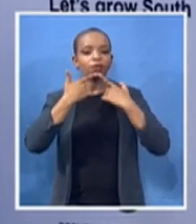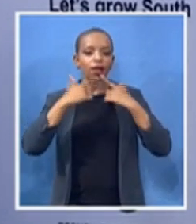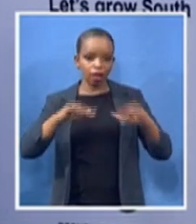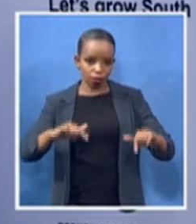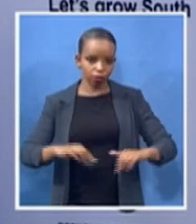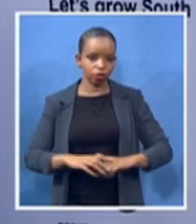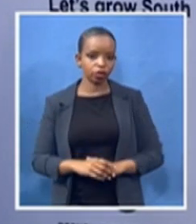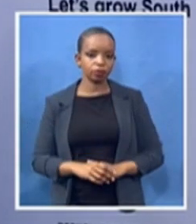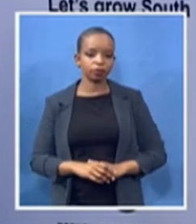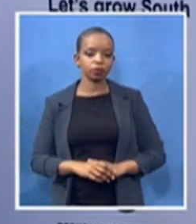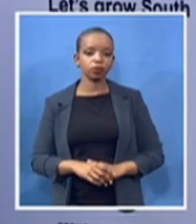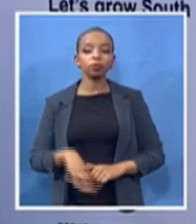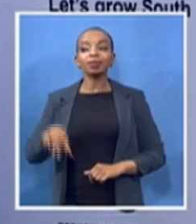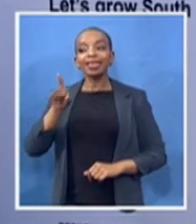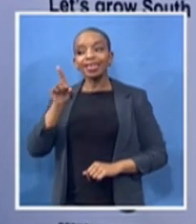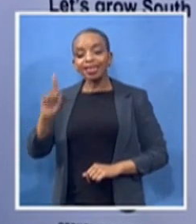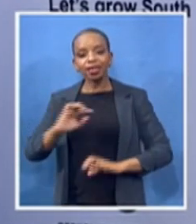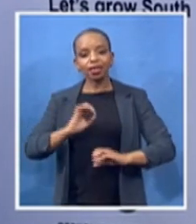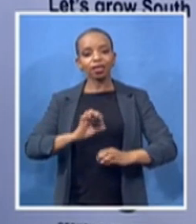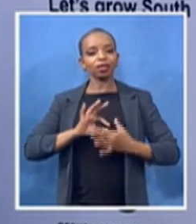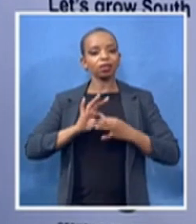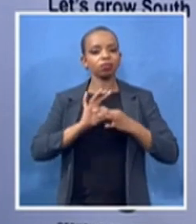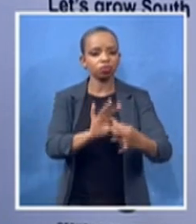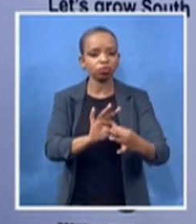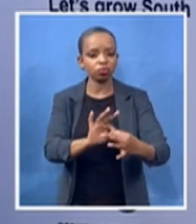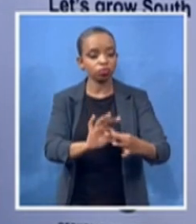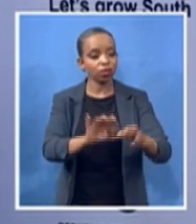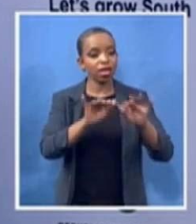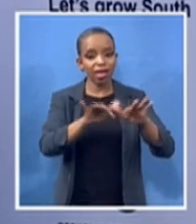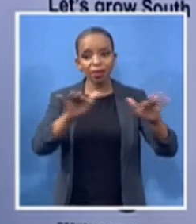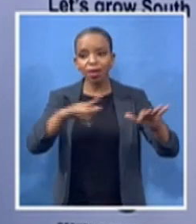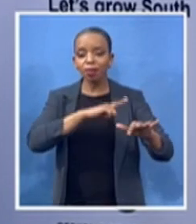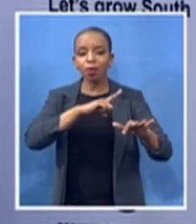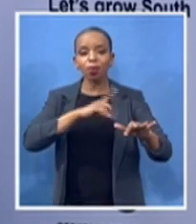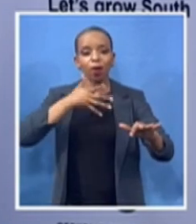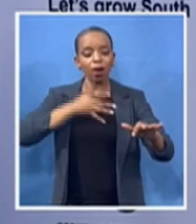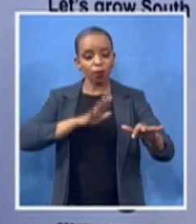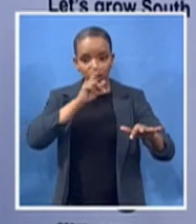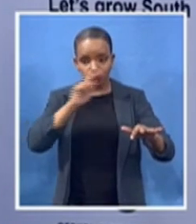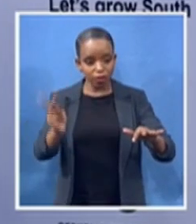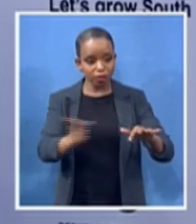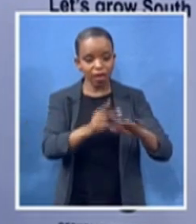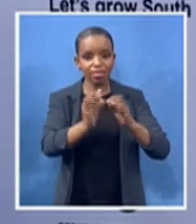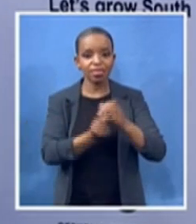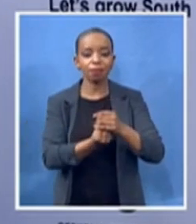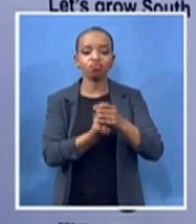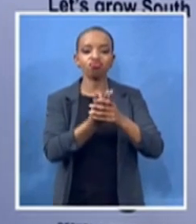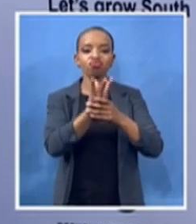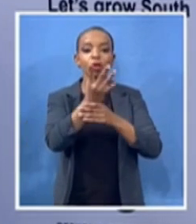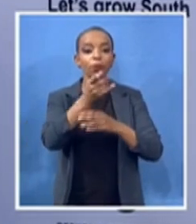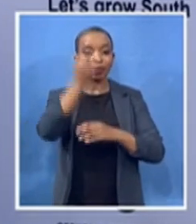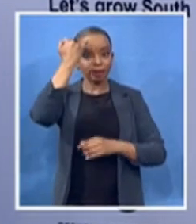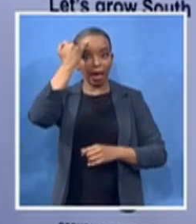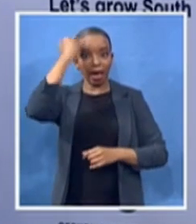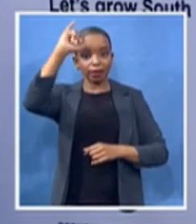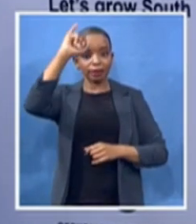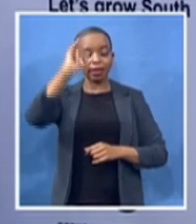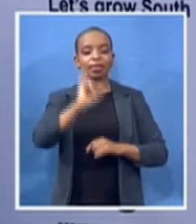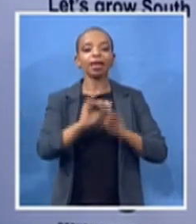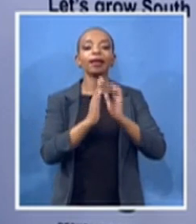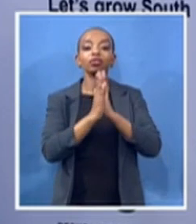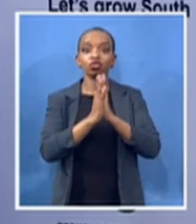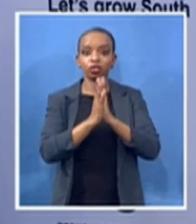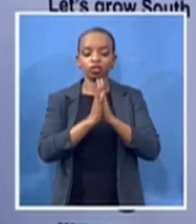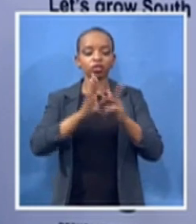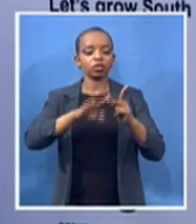and these are the ideals that we must continue both as a church and as a society we know from all that